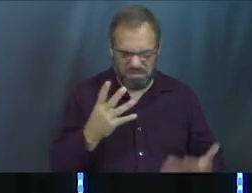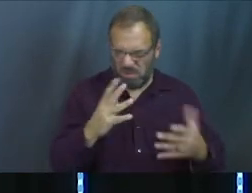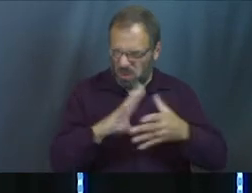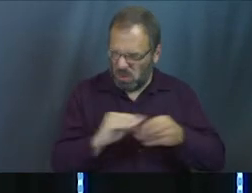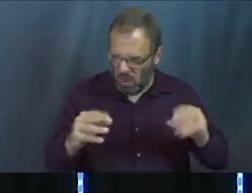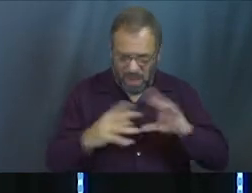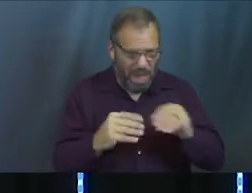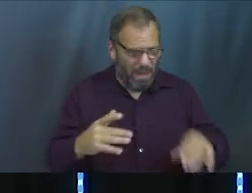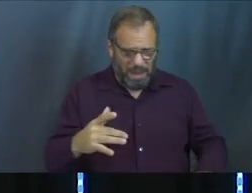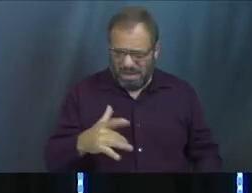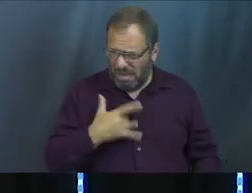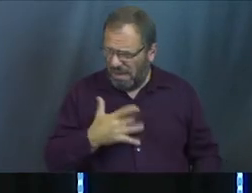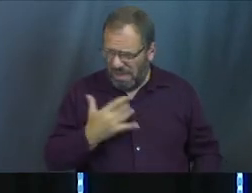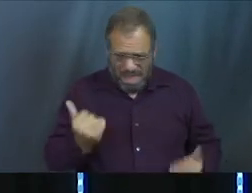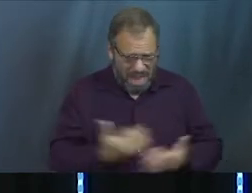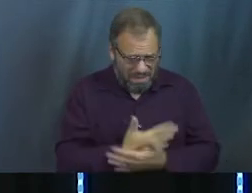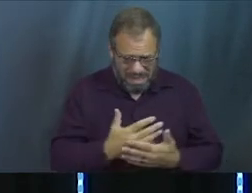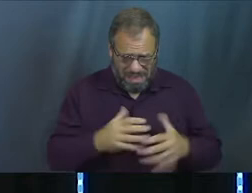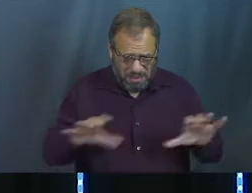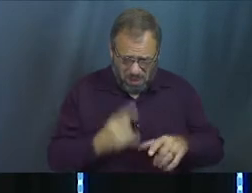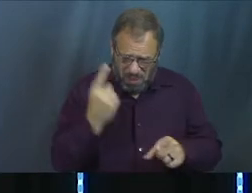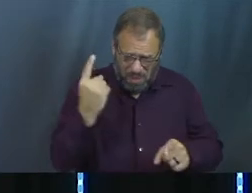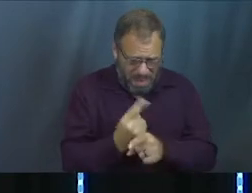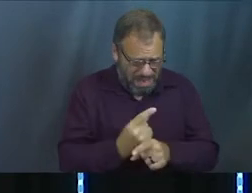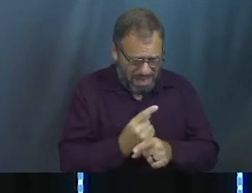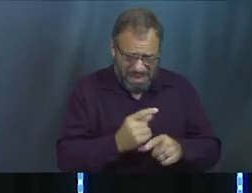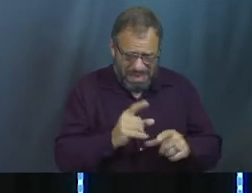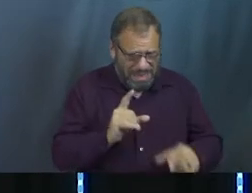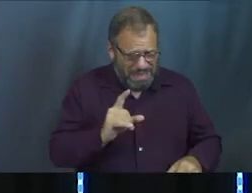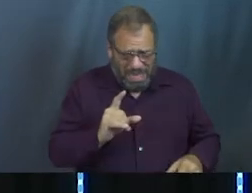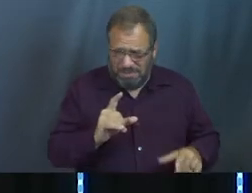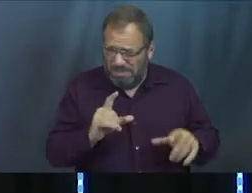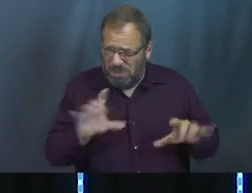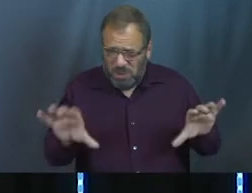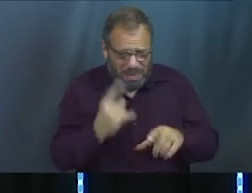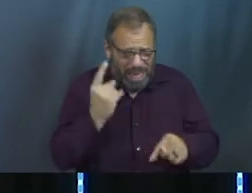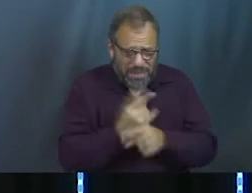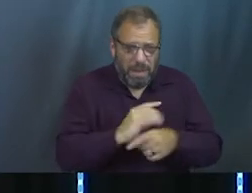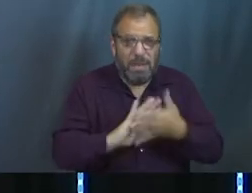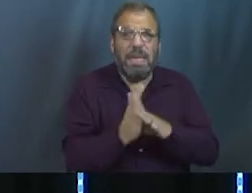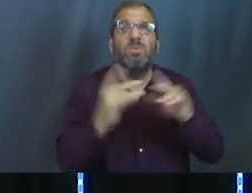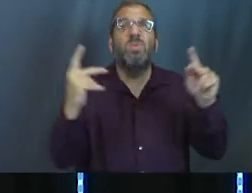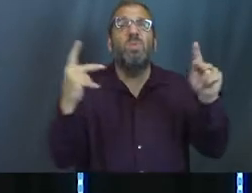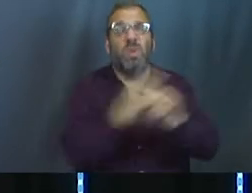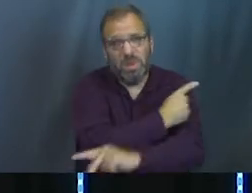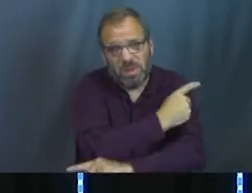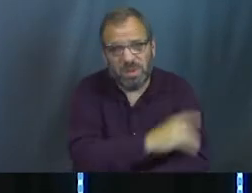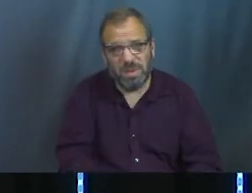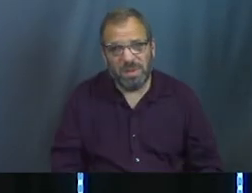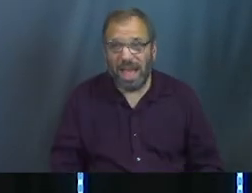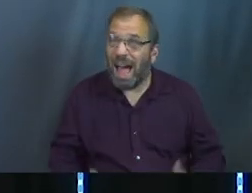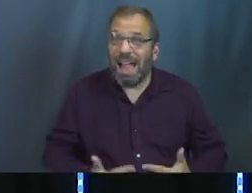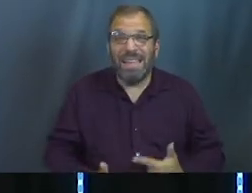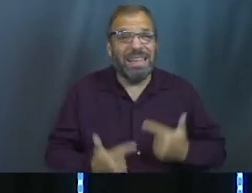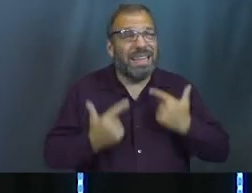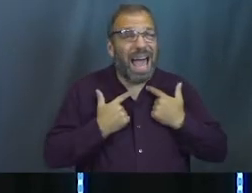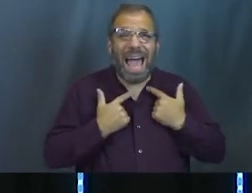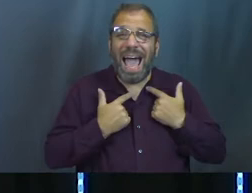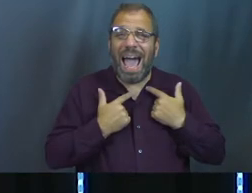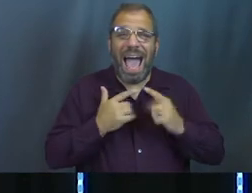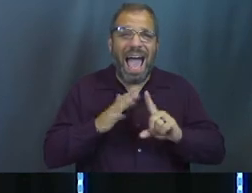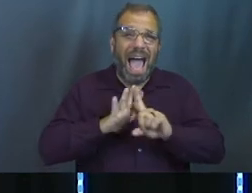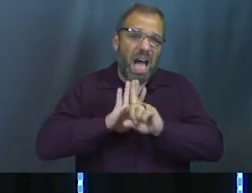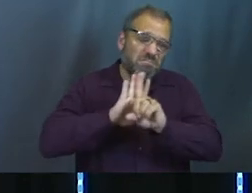seasons, those moments where, like, dude, I feel like every time I try to just keep doing the right thing, I'm pushing forward. It just gets worse. Life just knocks me